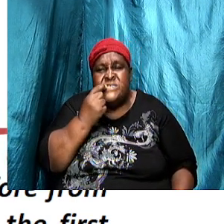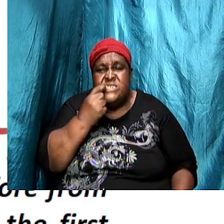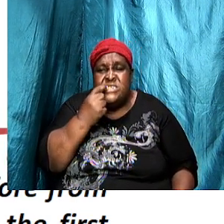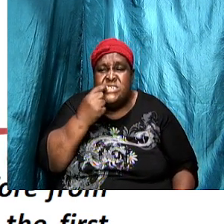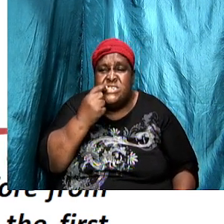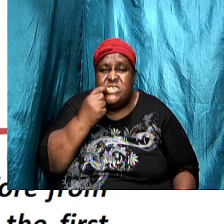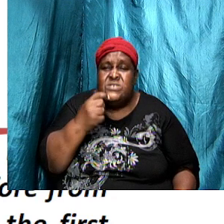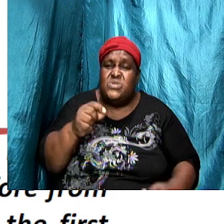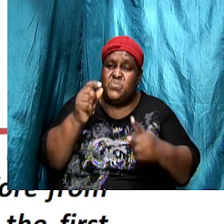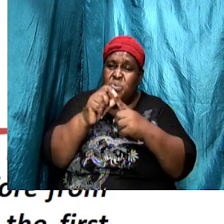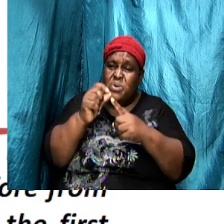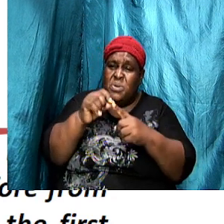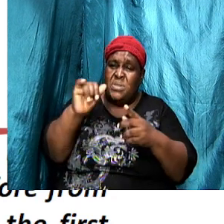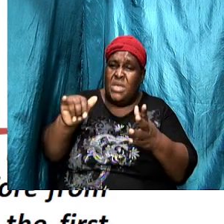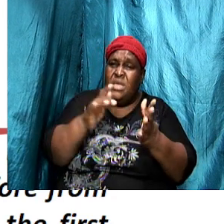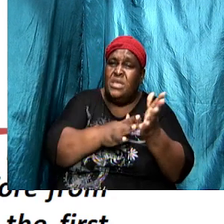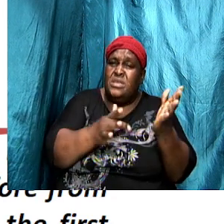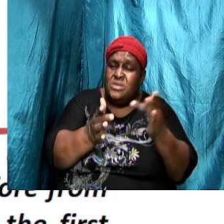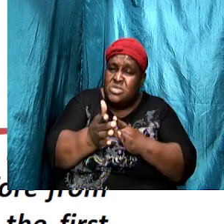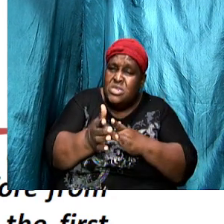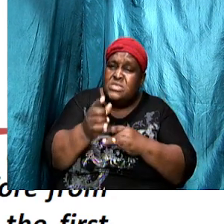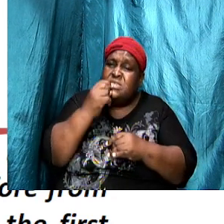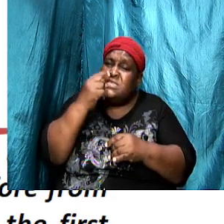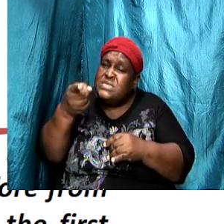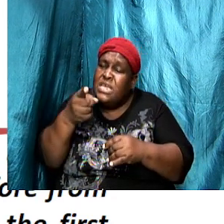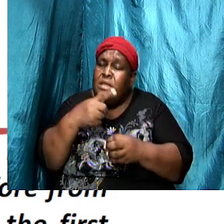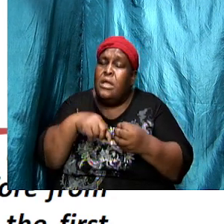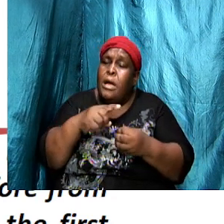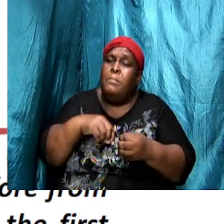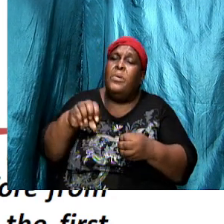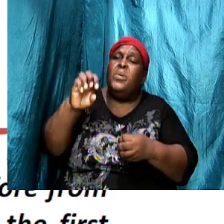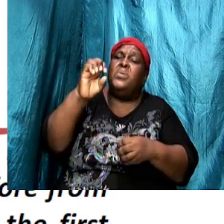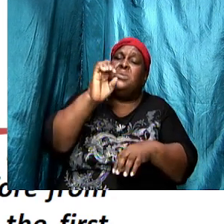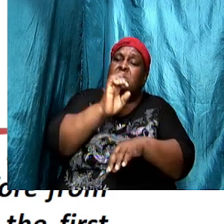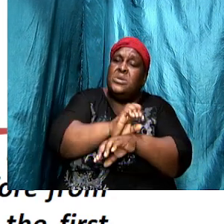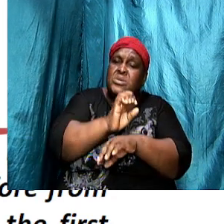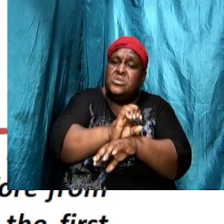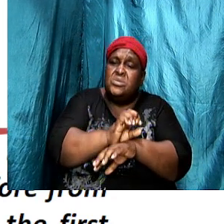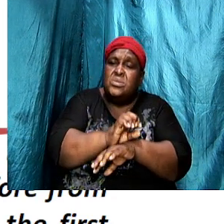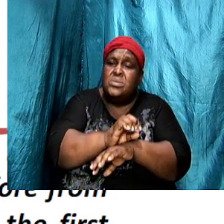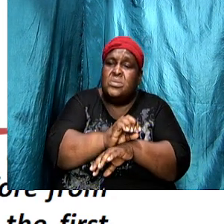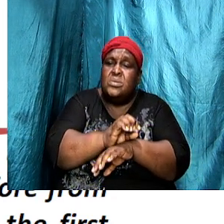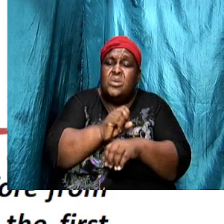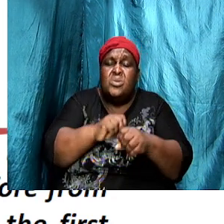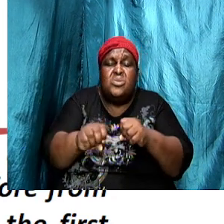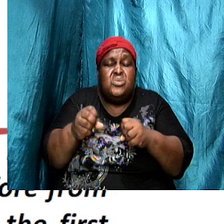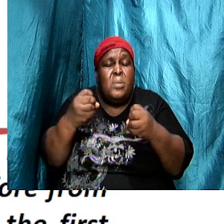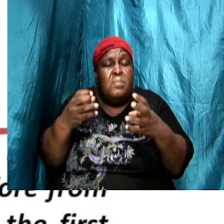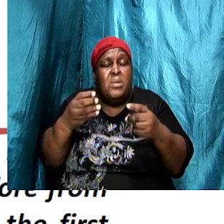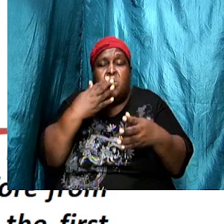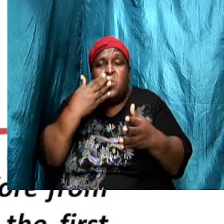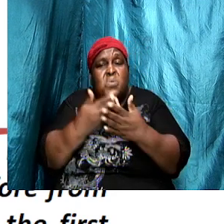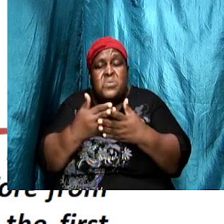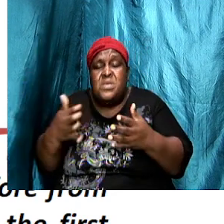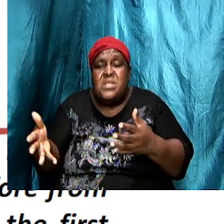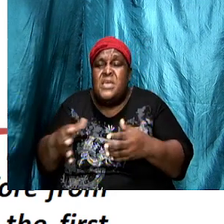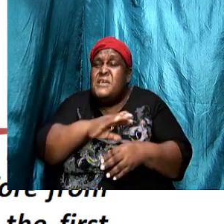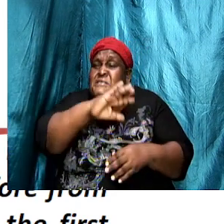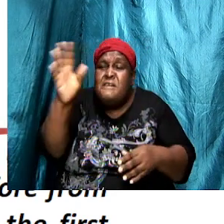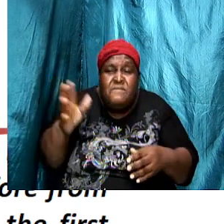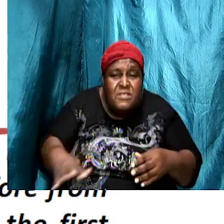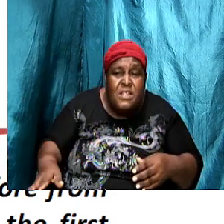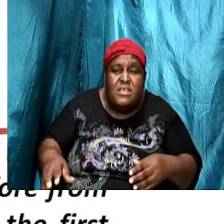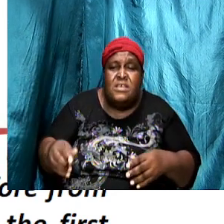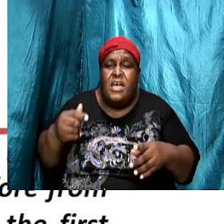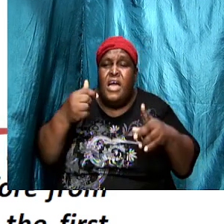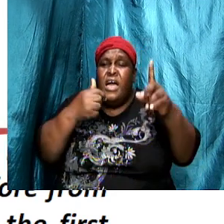words of Jesus Christ addressing this church who he said so many good things about nevertheless he